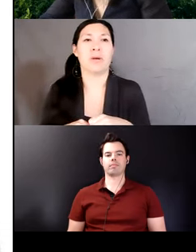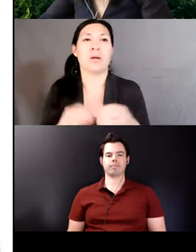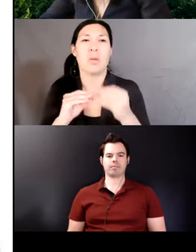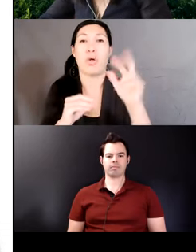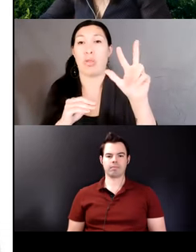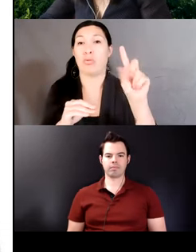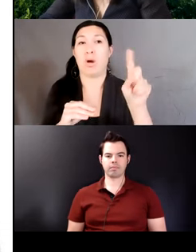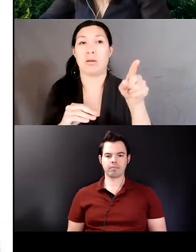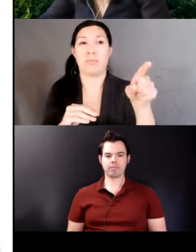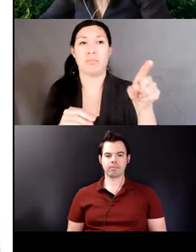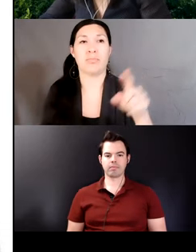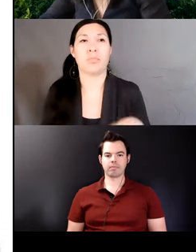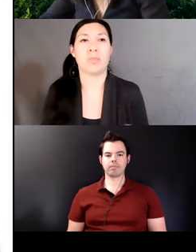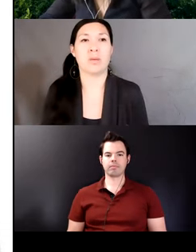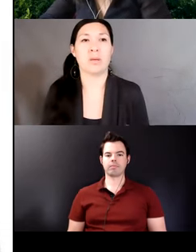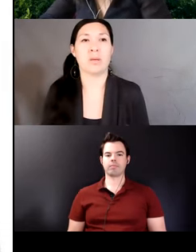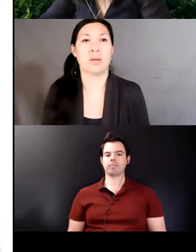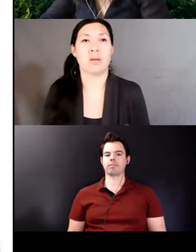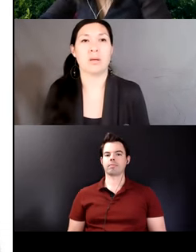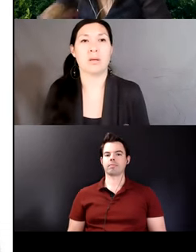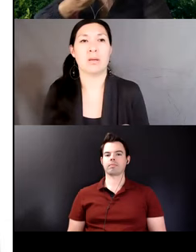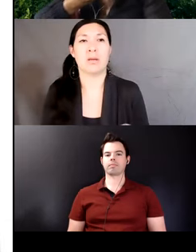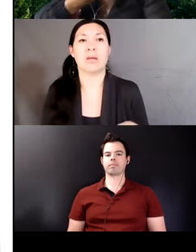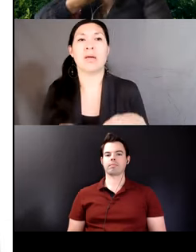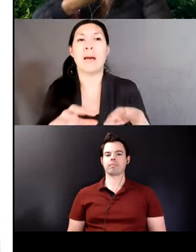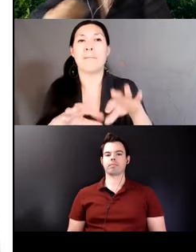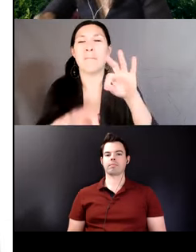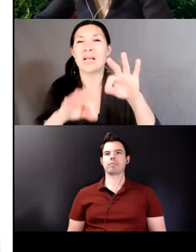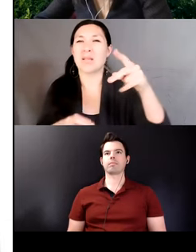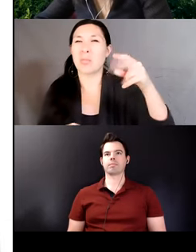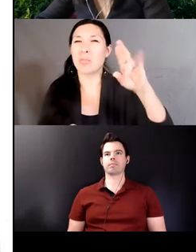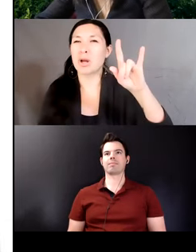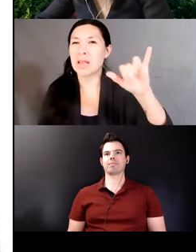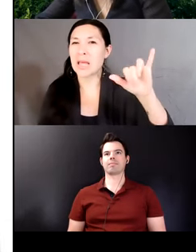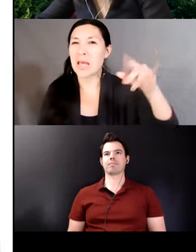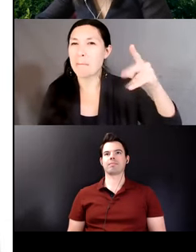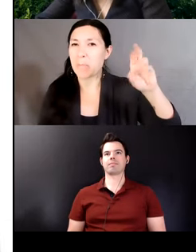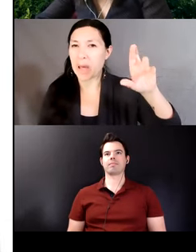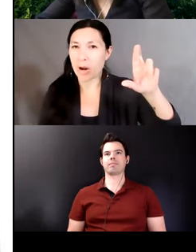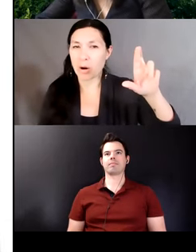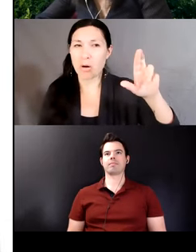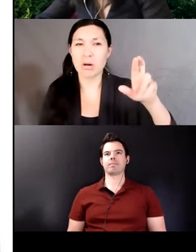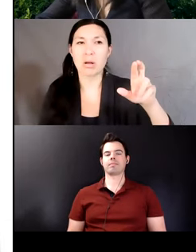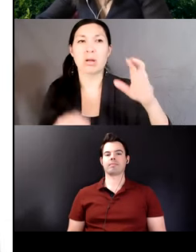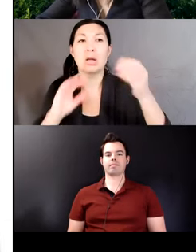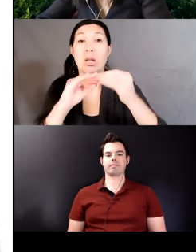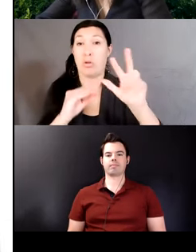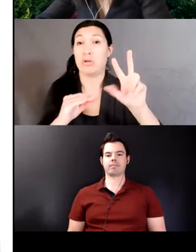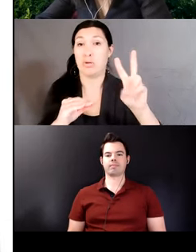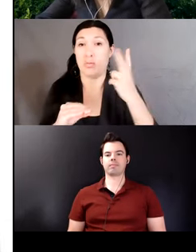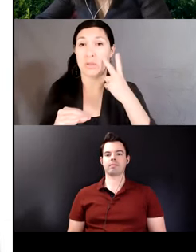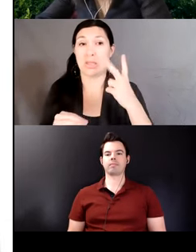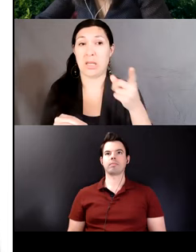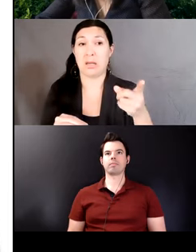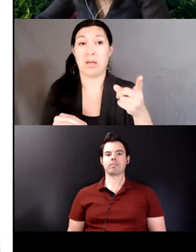he picks prickled peers. And in 32, if